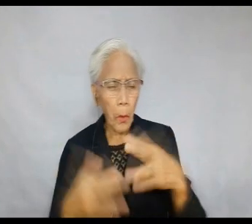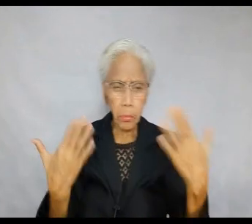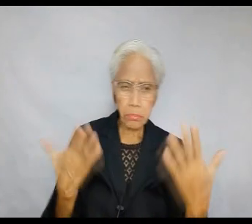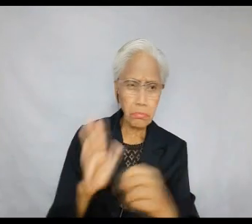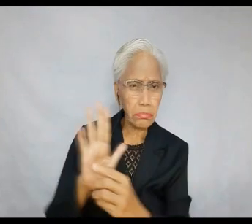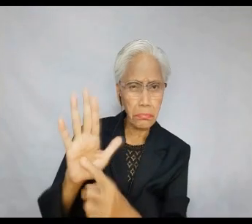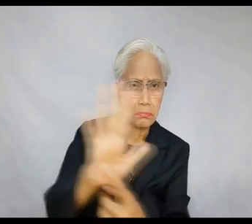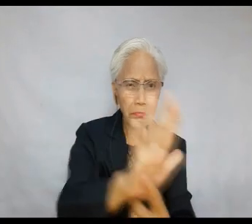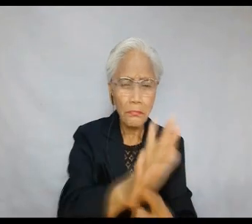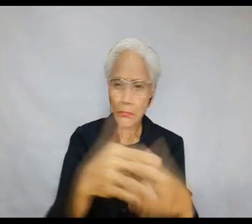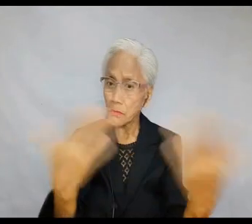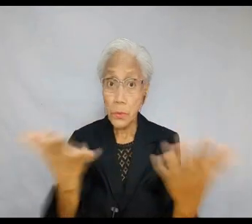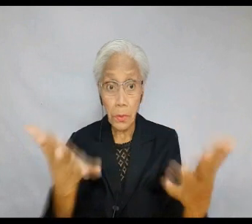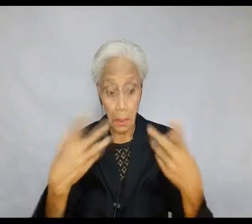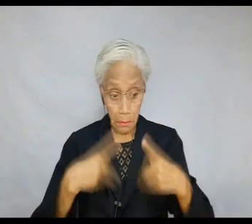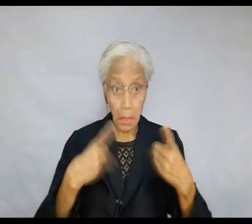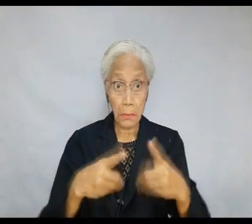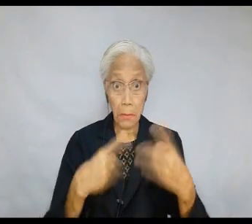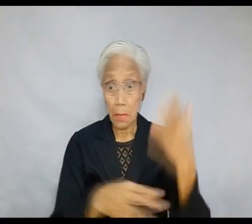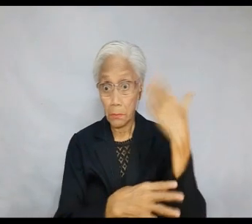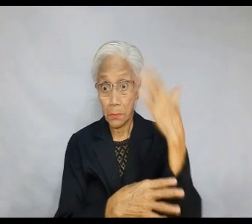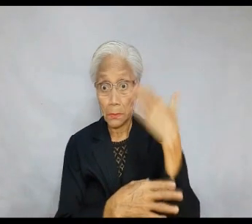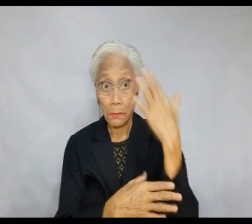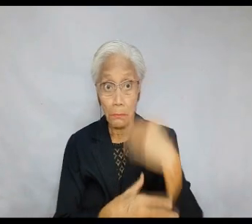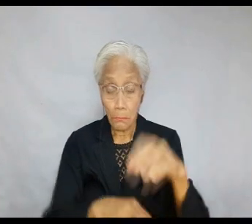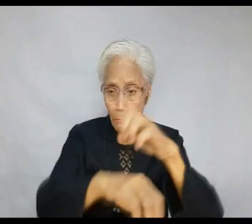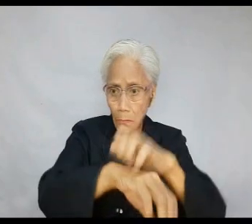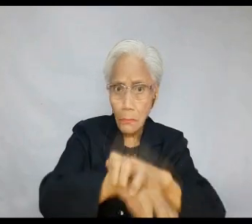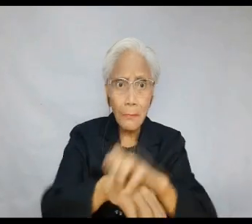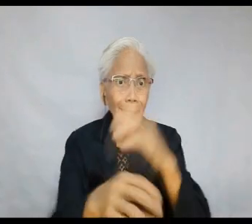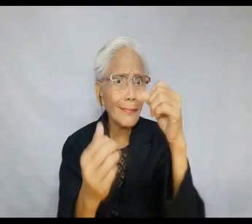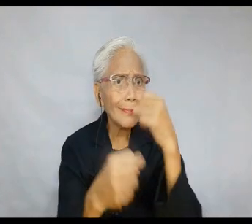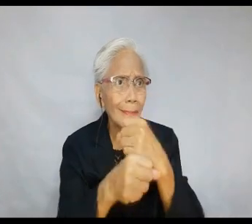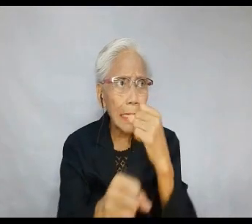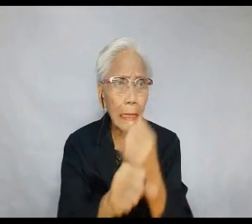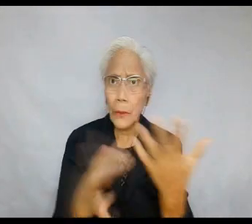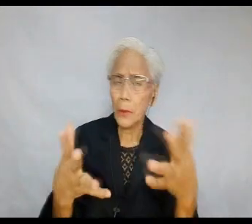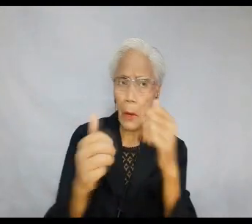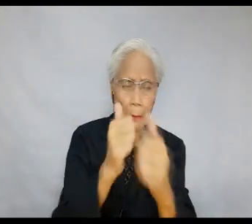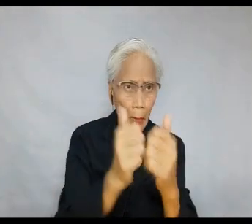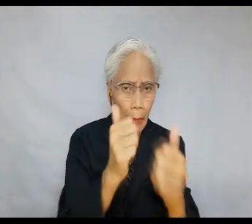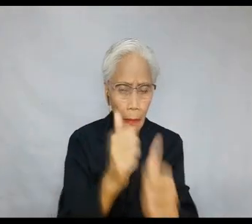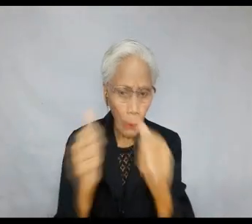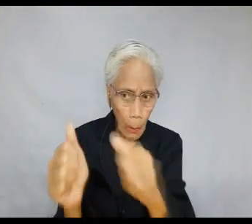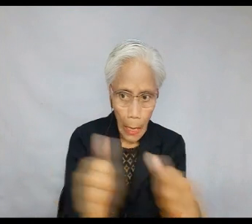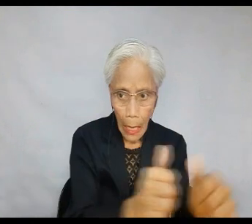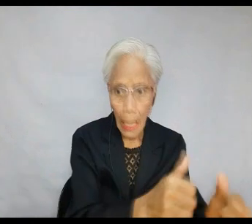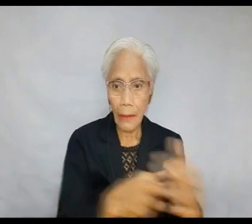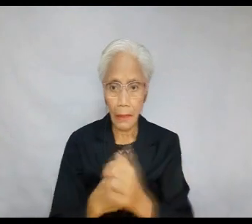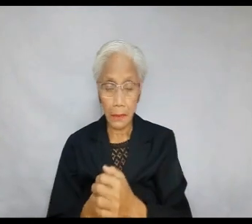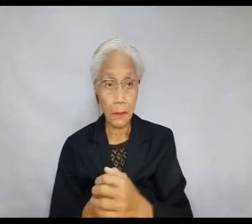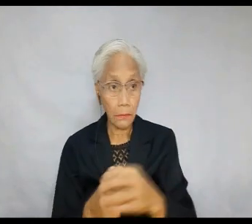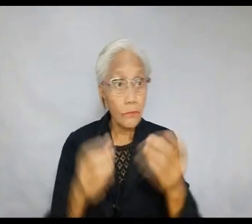do with styling nor with displaying. The word dress comes from the Middle English, dressing, meaning, to arrange, taken from the Latin root